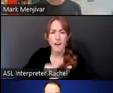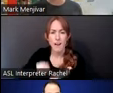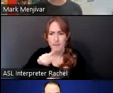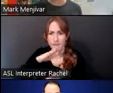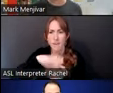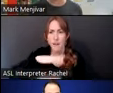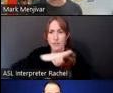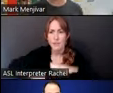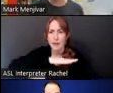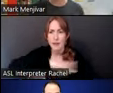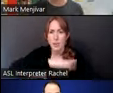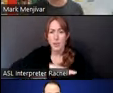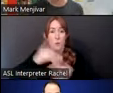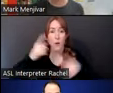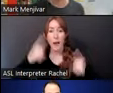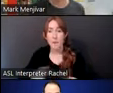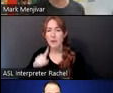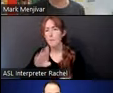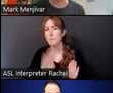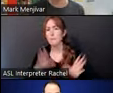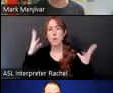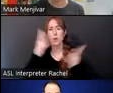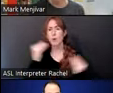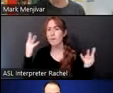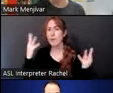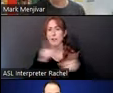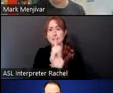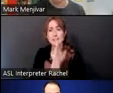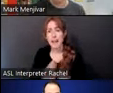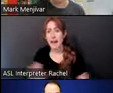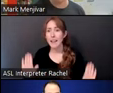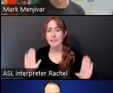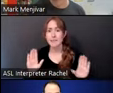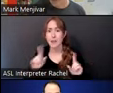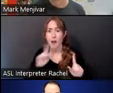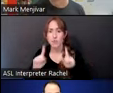conversation emerge, a silent conversation, right, of written words that were there.